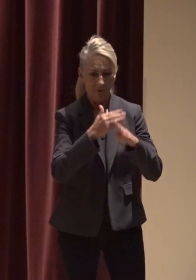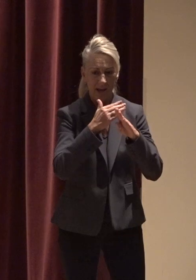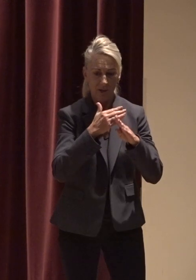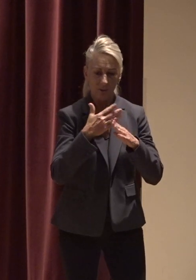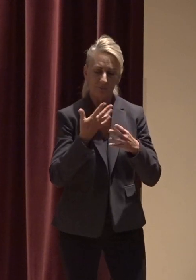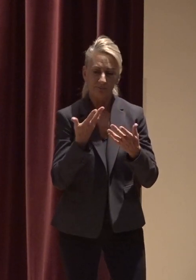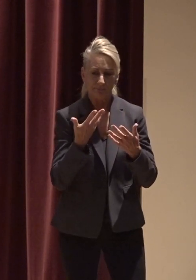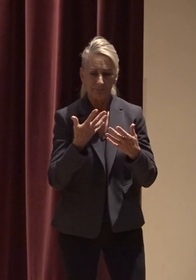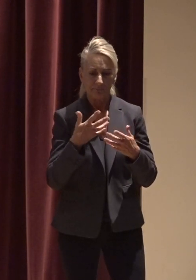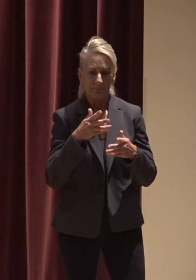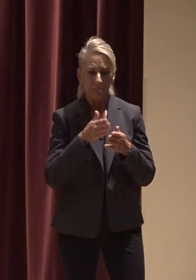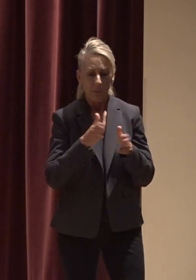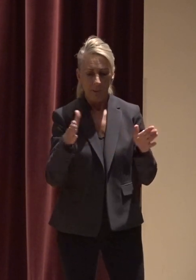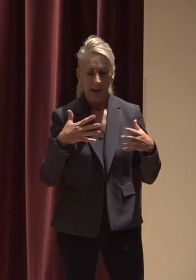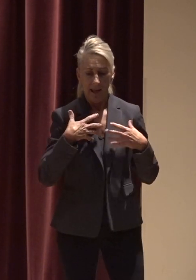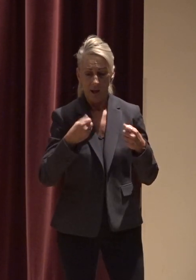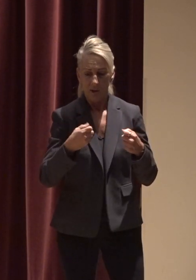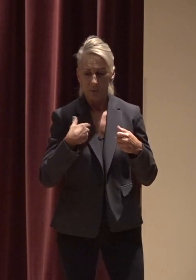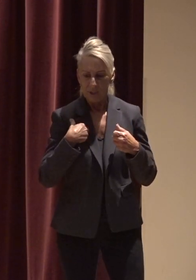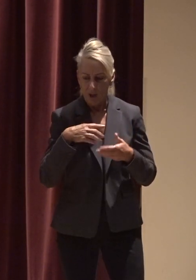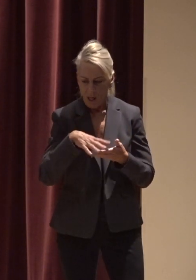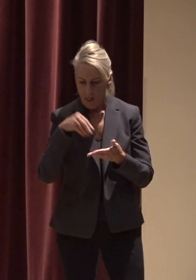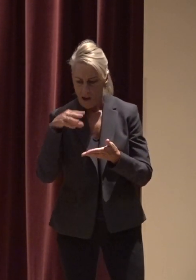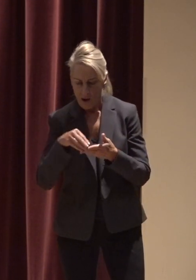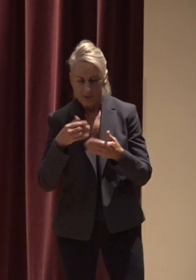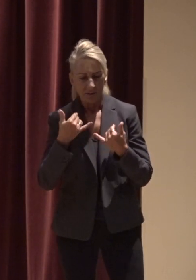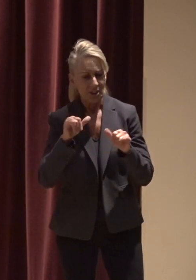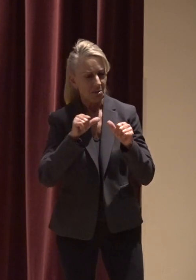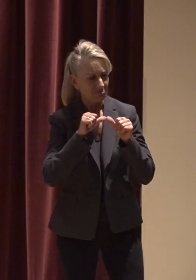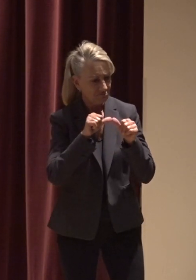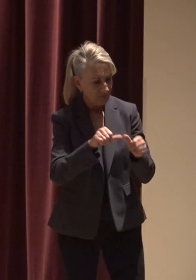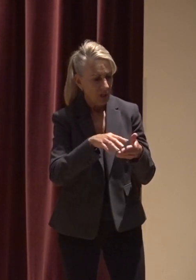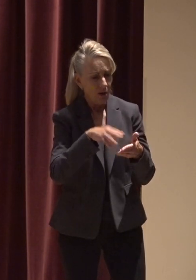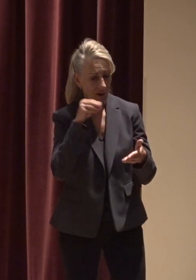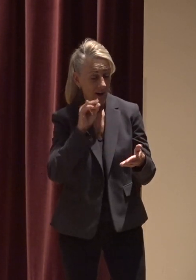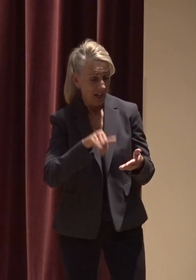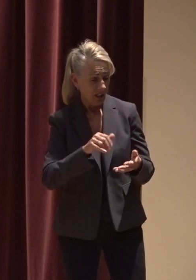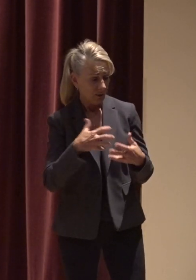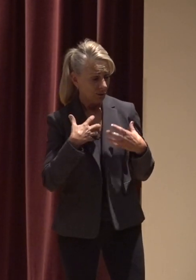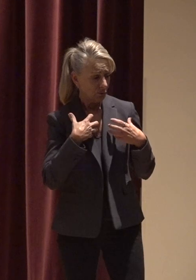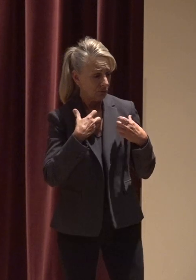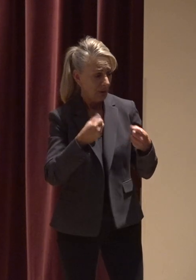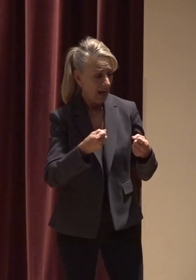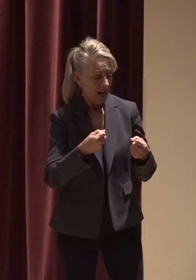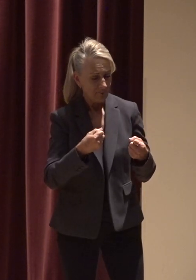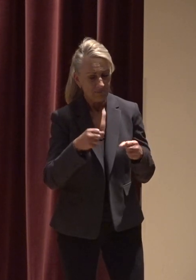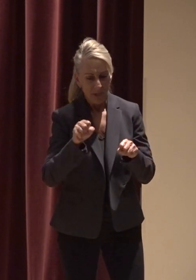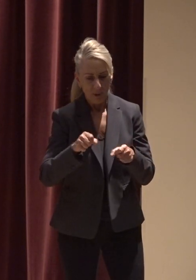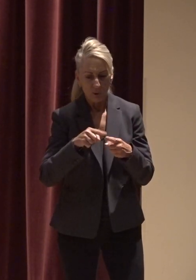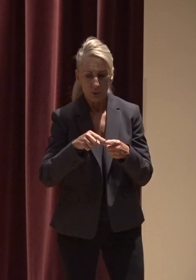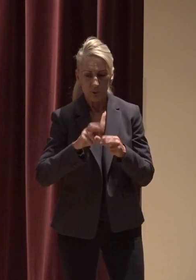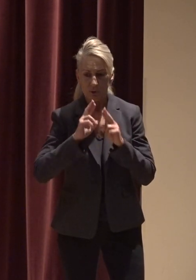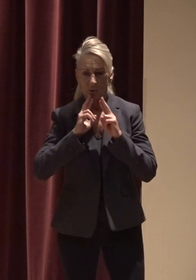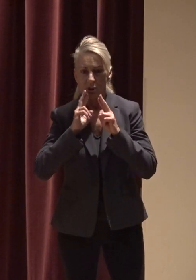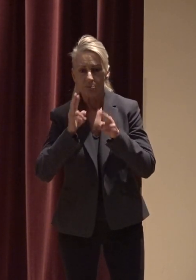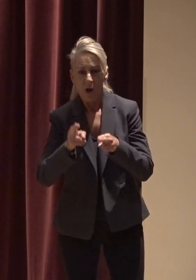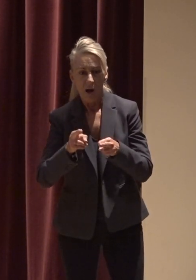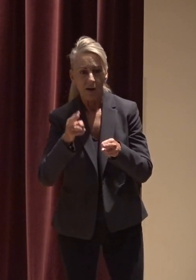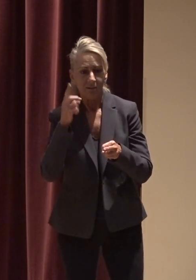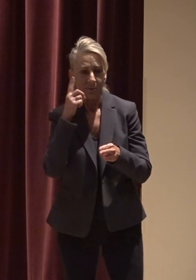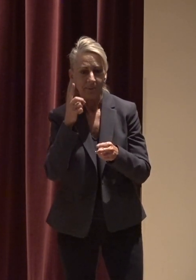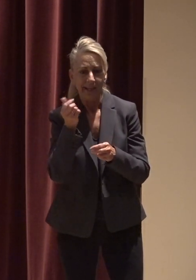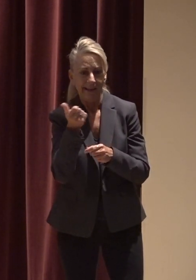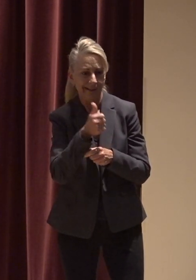we have learned and continue to learn from this experience which strengthens our ability to respond and recover from crisis and